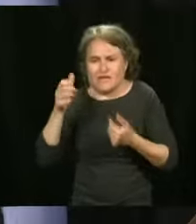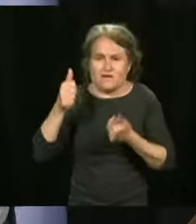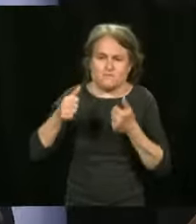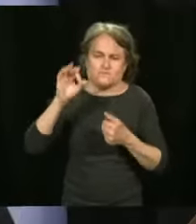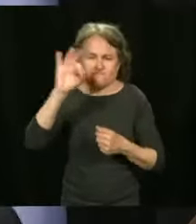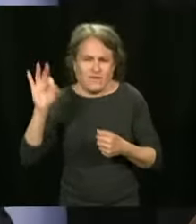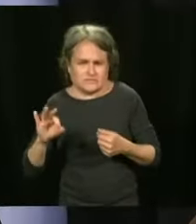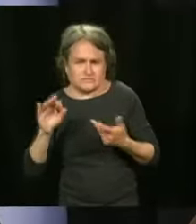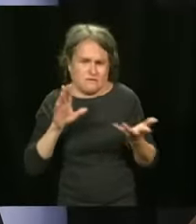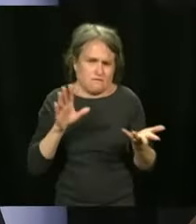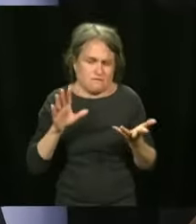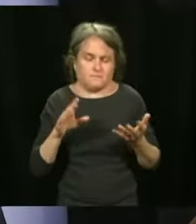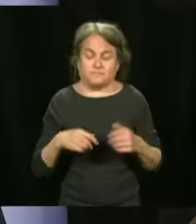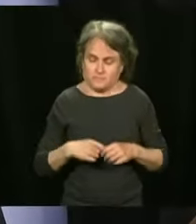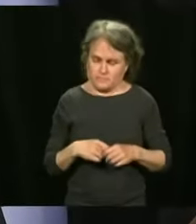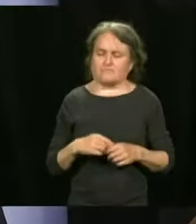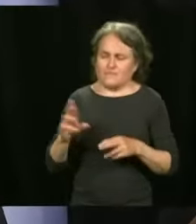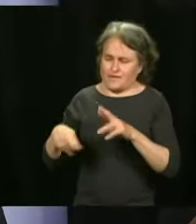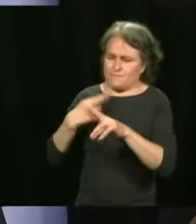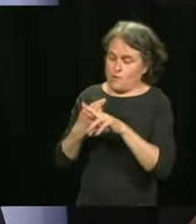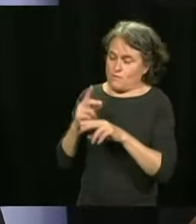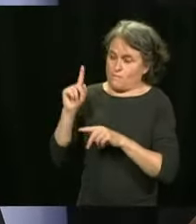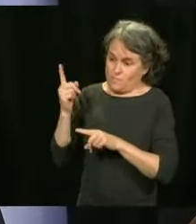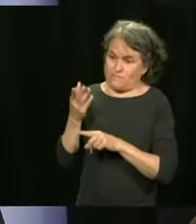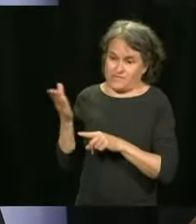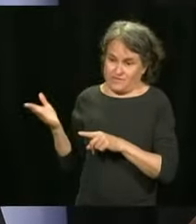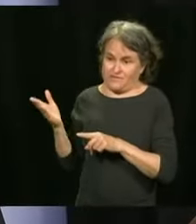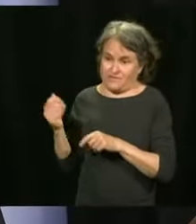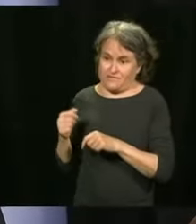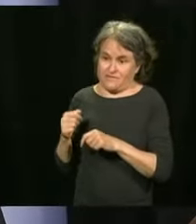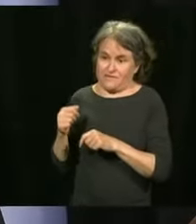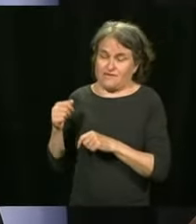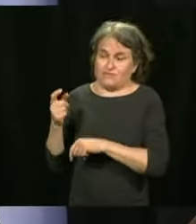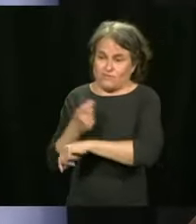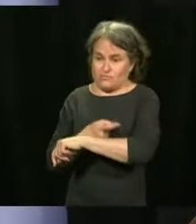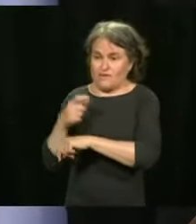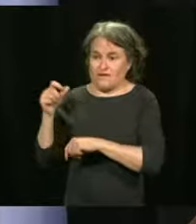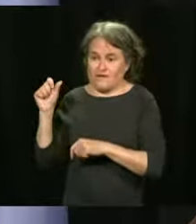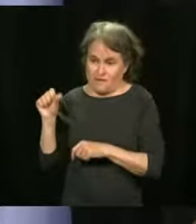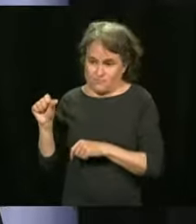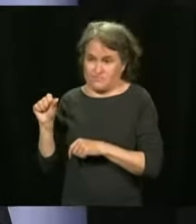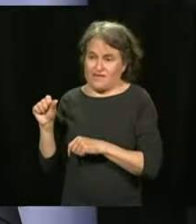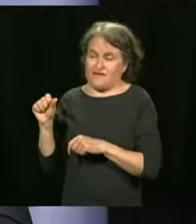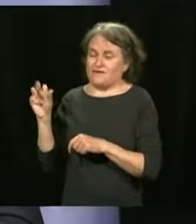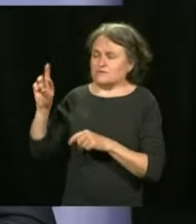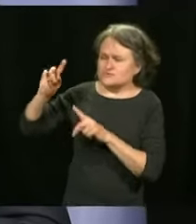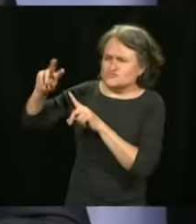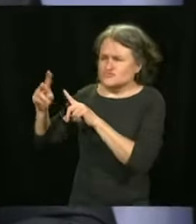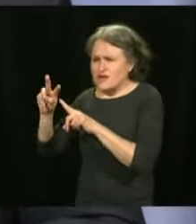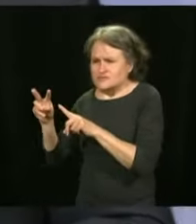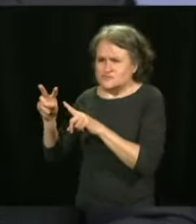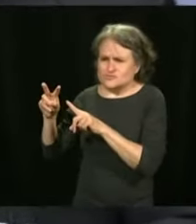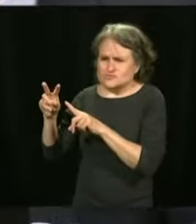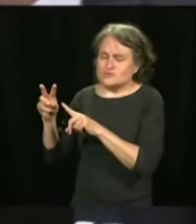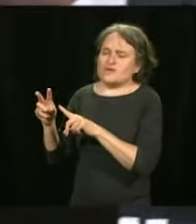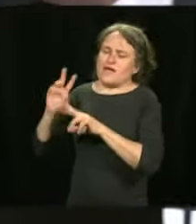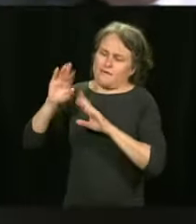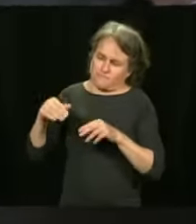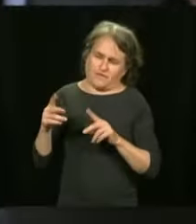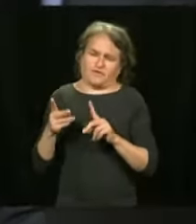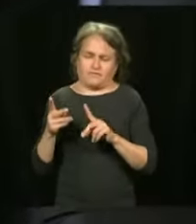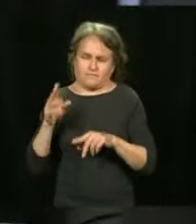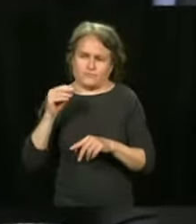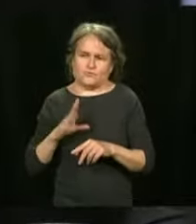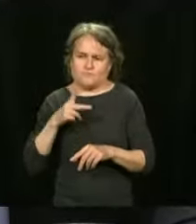with the mix and match of the vaccines, and then we'll go to the timeline with Mr. Paré, if you don't mind. Now, for the mix and match of the vaccines,